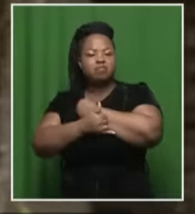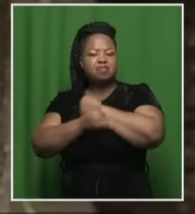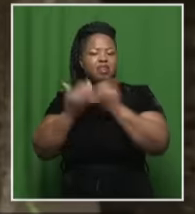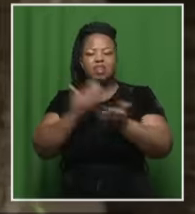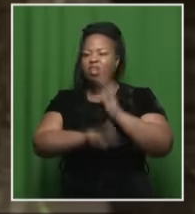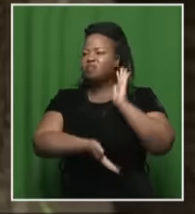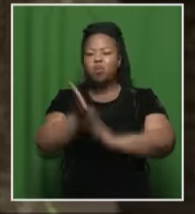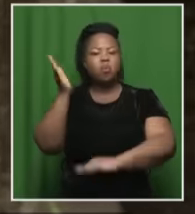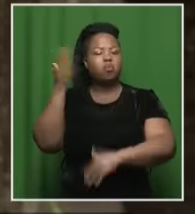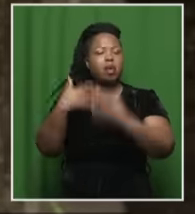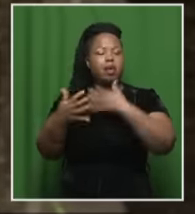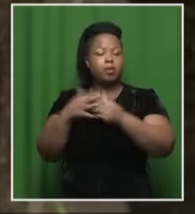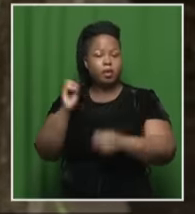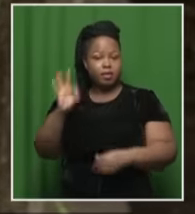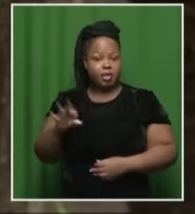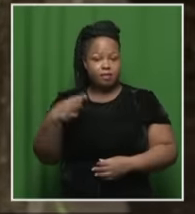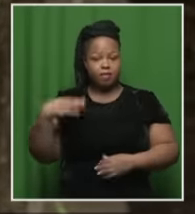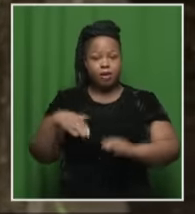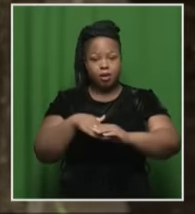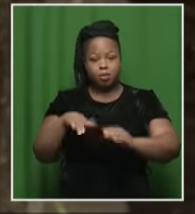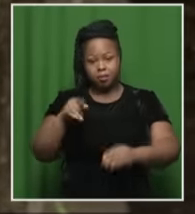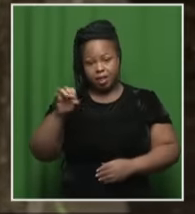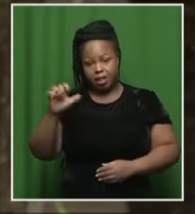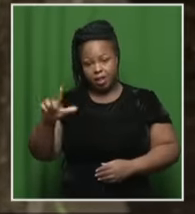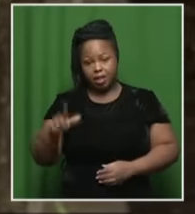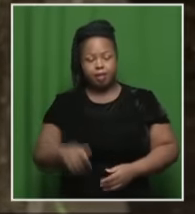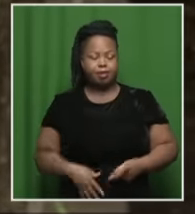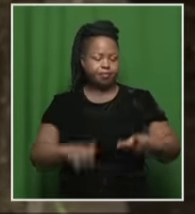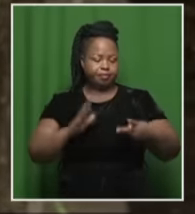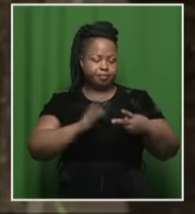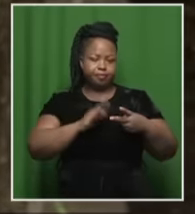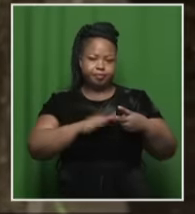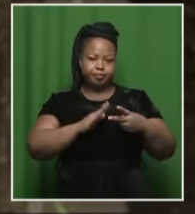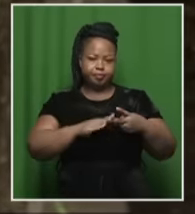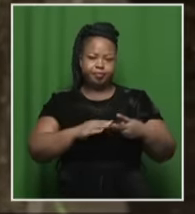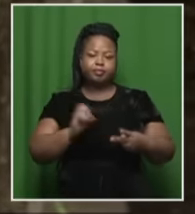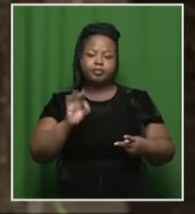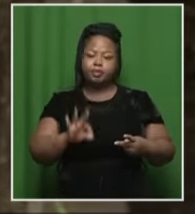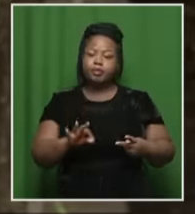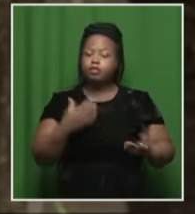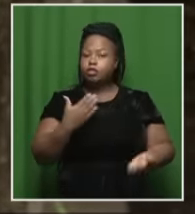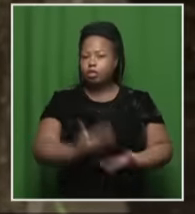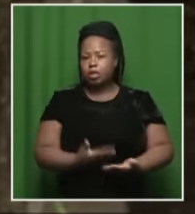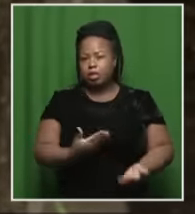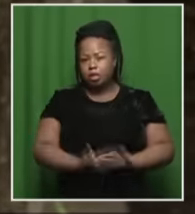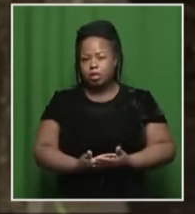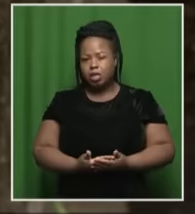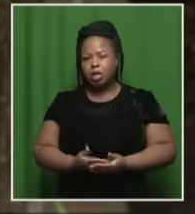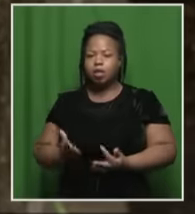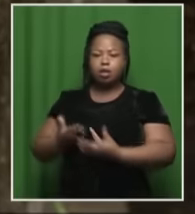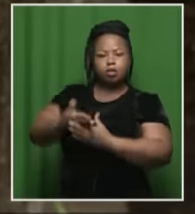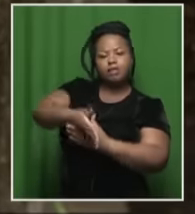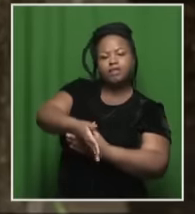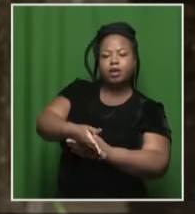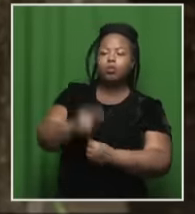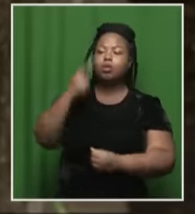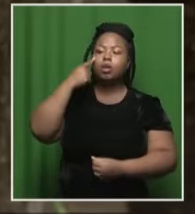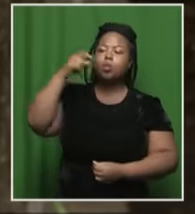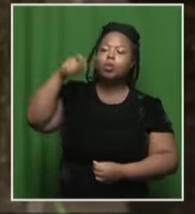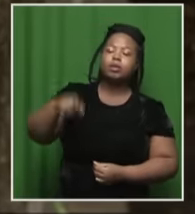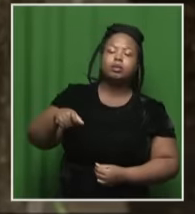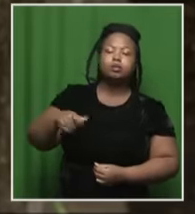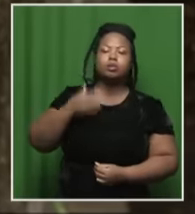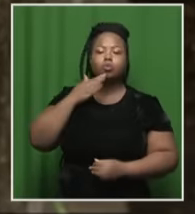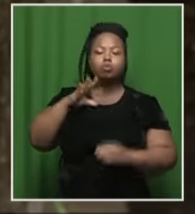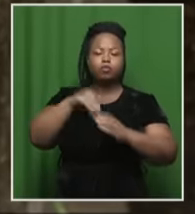the country if she were to be released on bail? Another factor they'll look at is whether she could intimidate or interfere with witnesses in